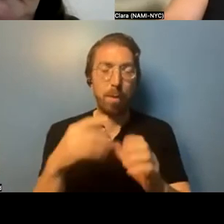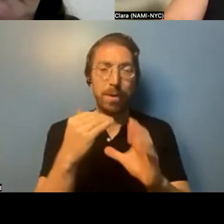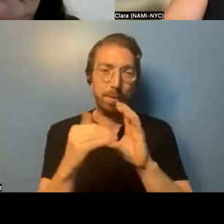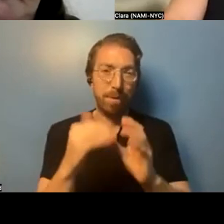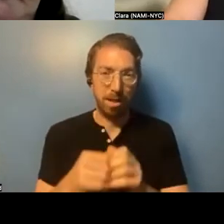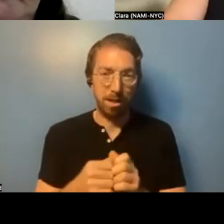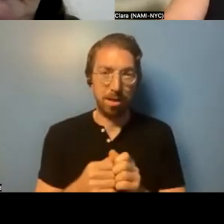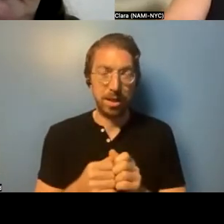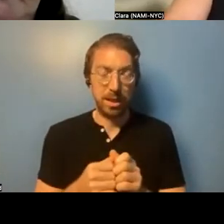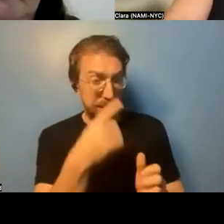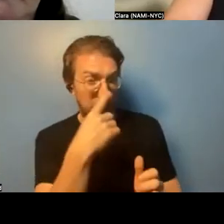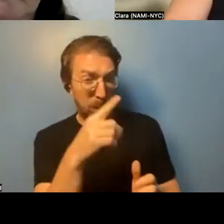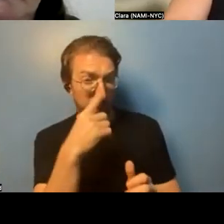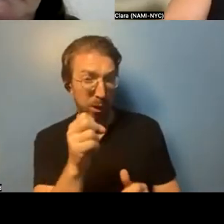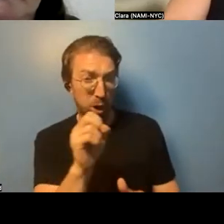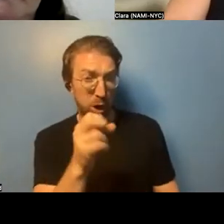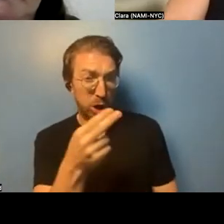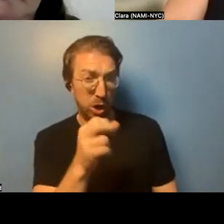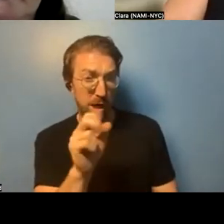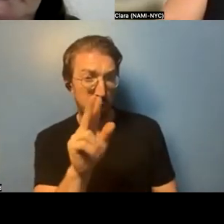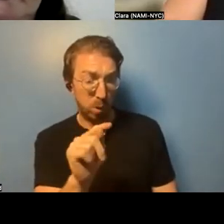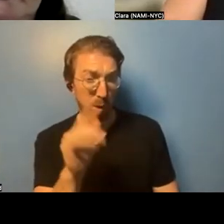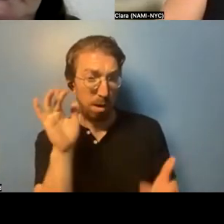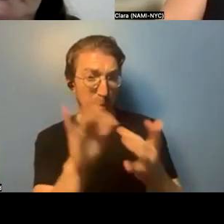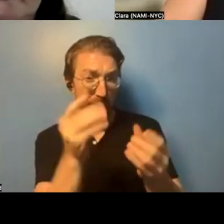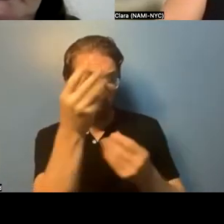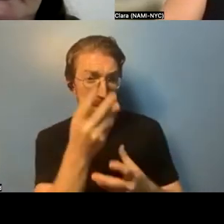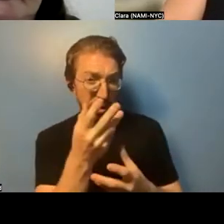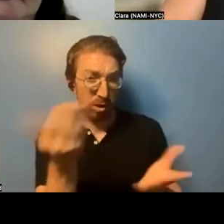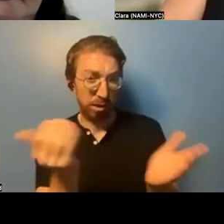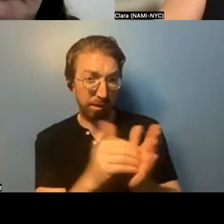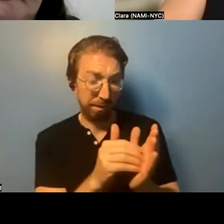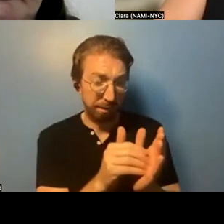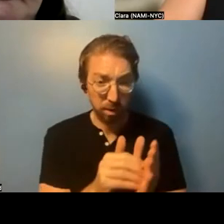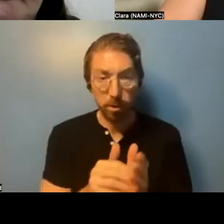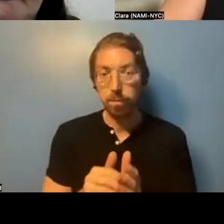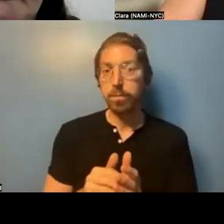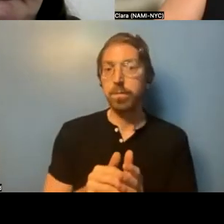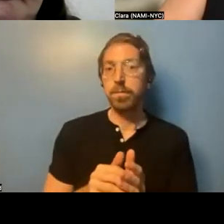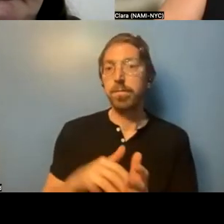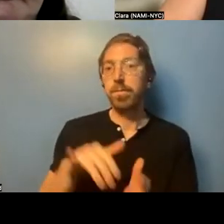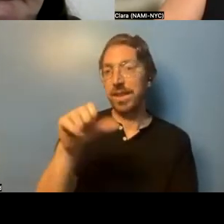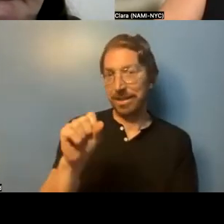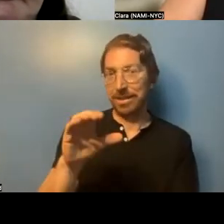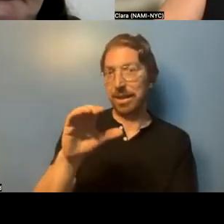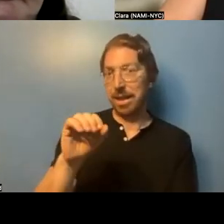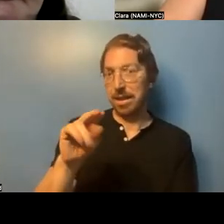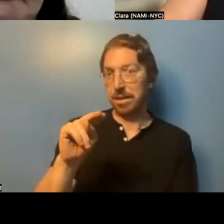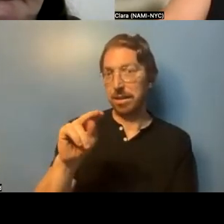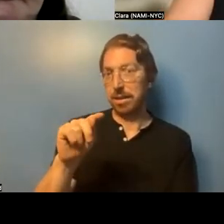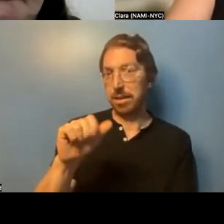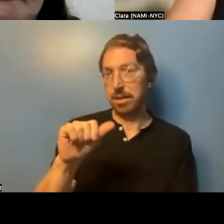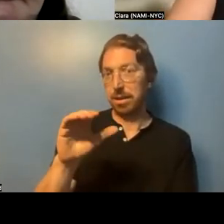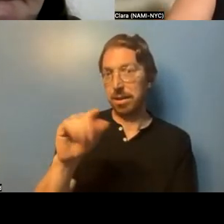we wrap up? Yes. So that is contact, shout NYC at